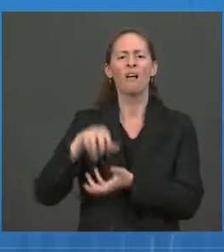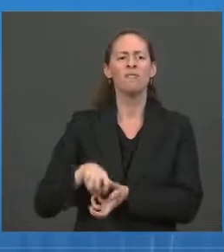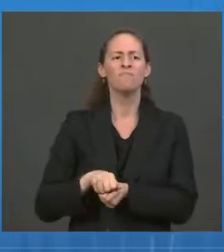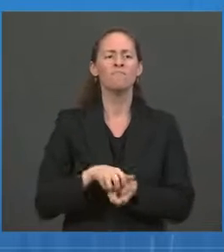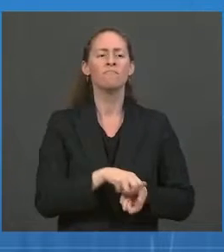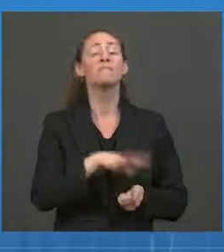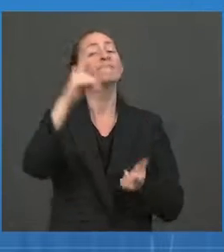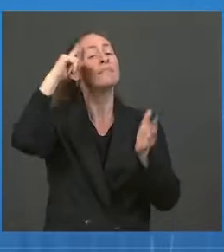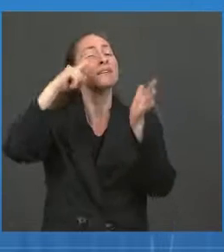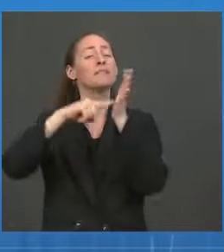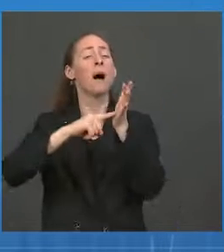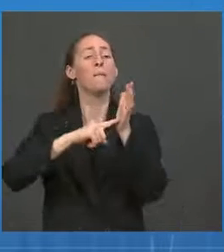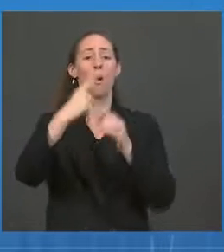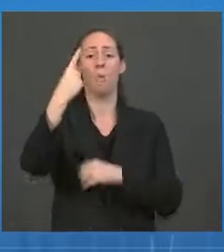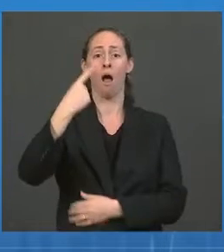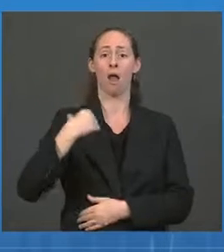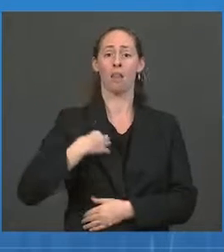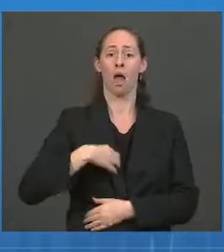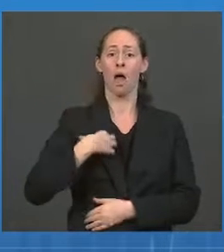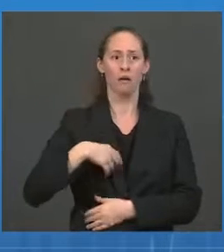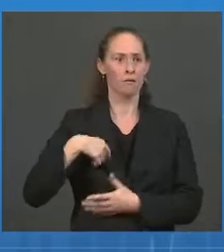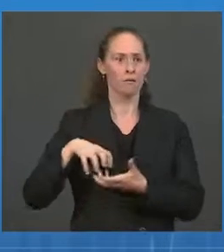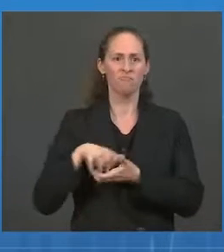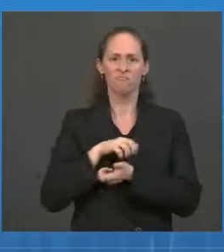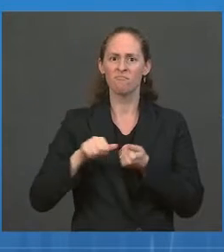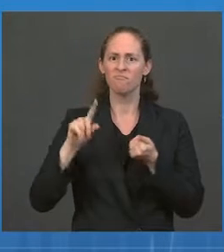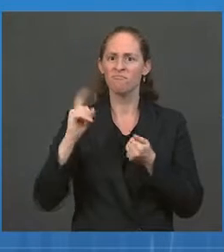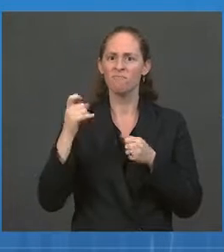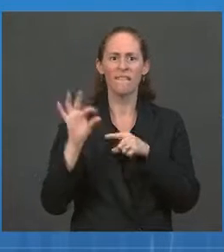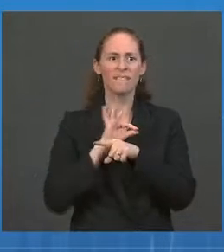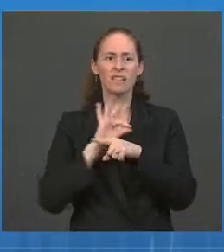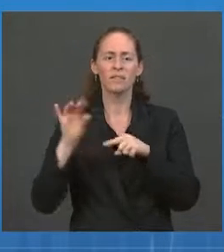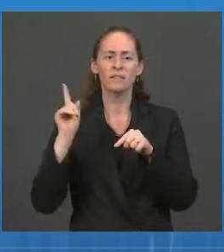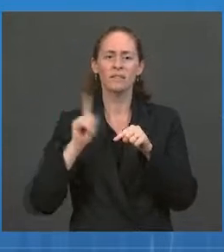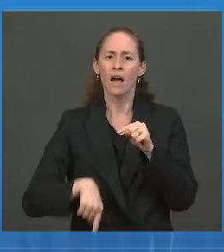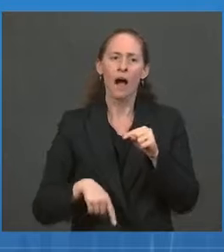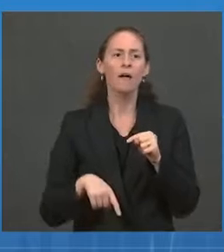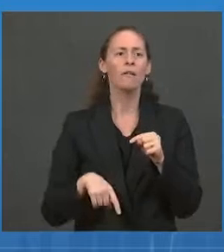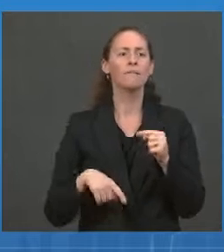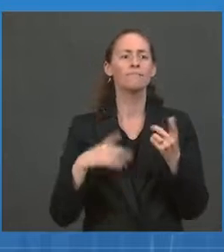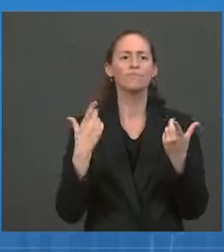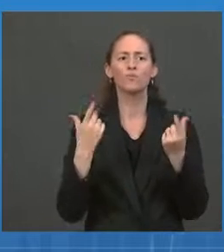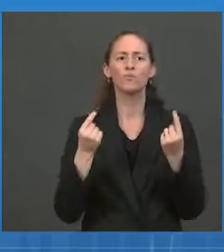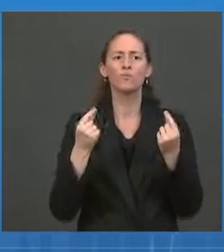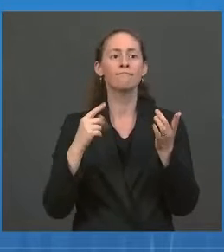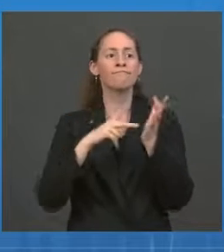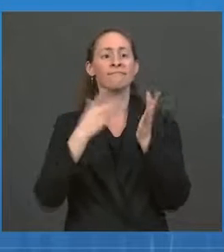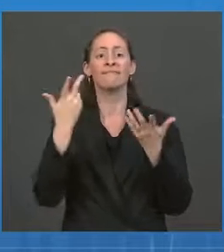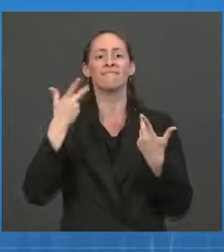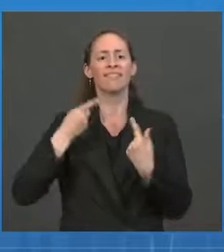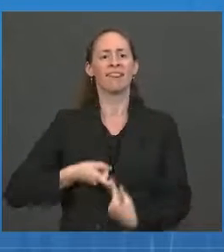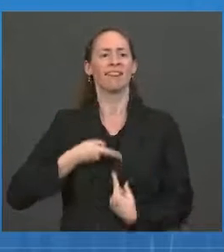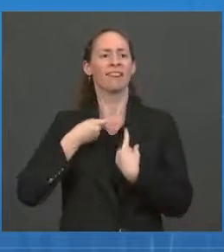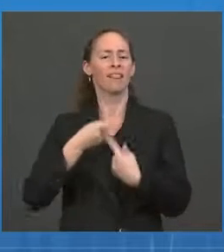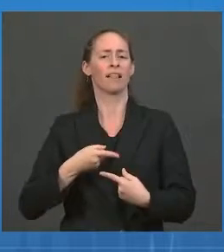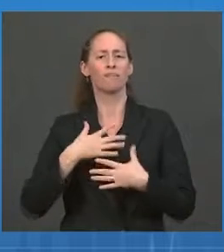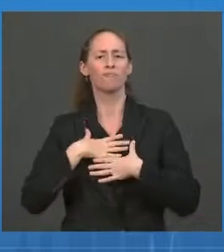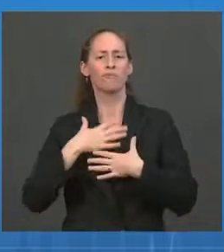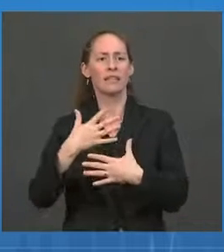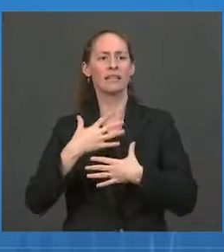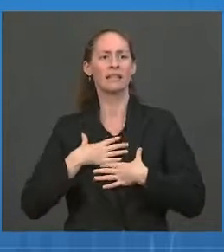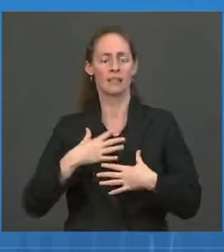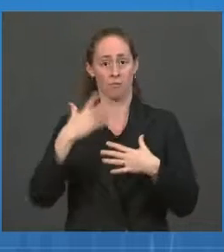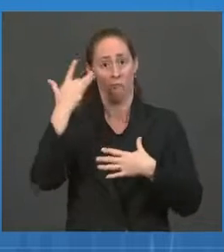tissue very often has pulmonary function abnormalities that persist due to explainable organ system damage.